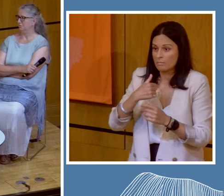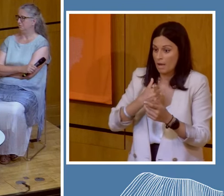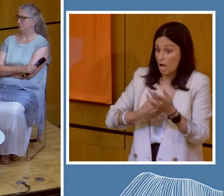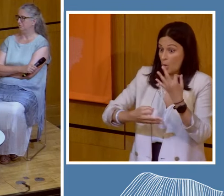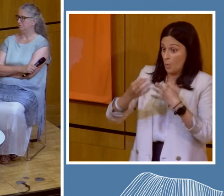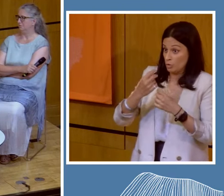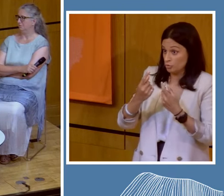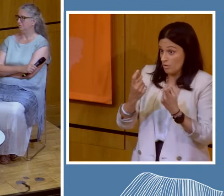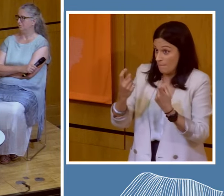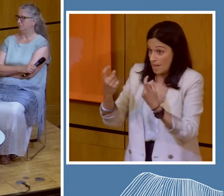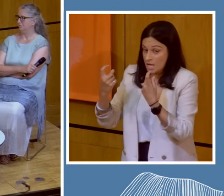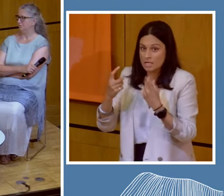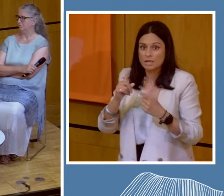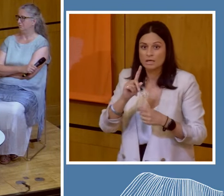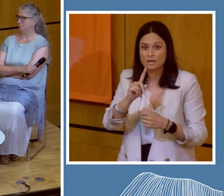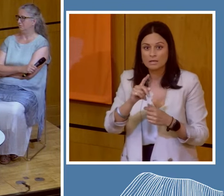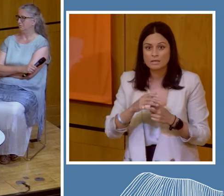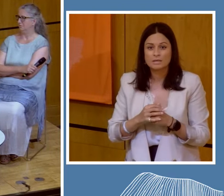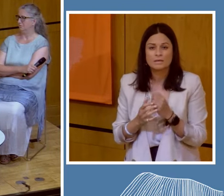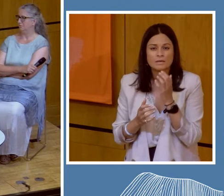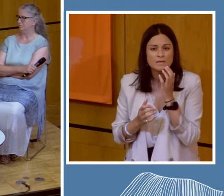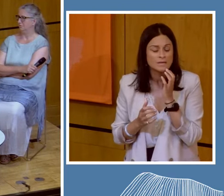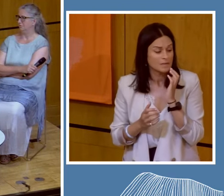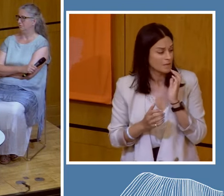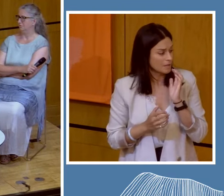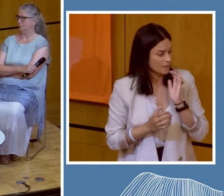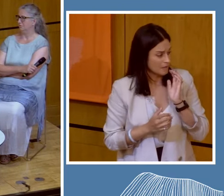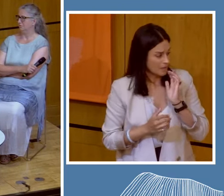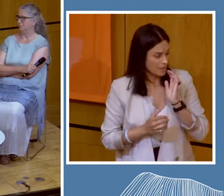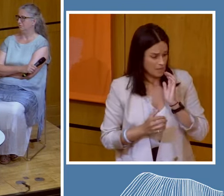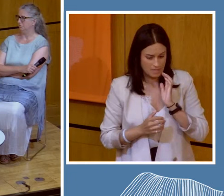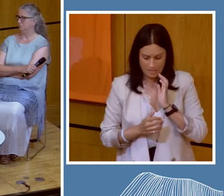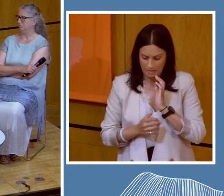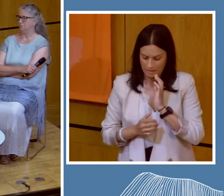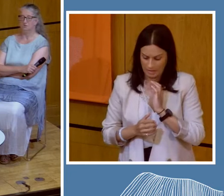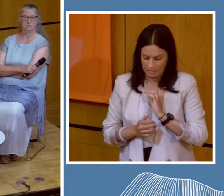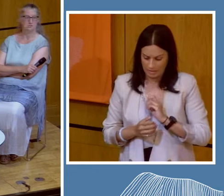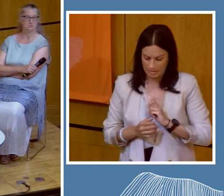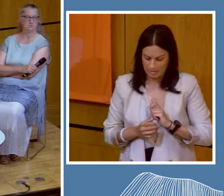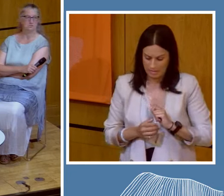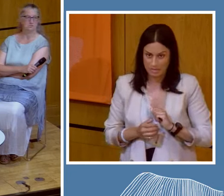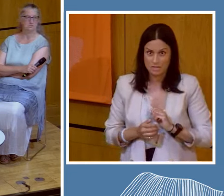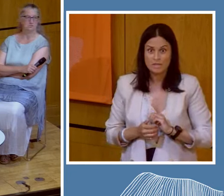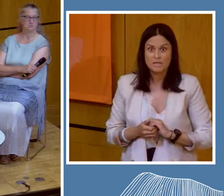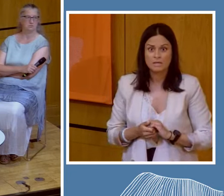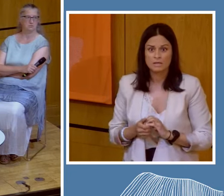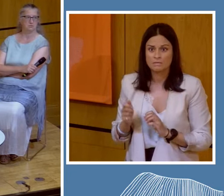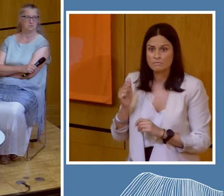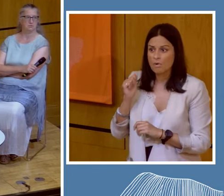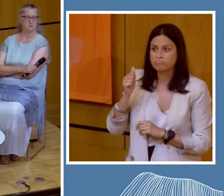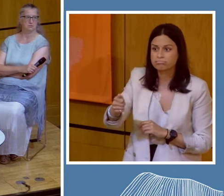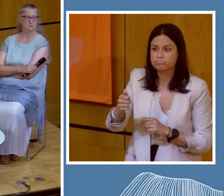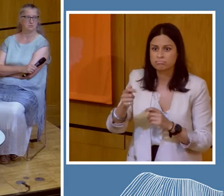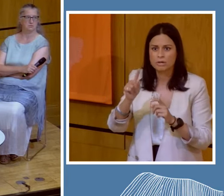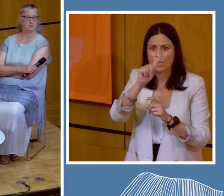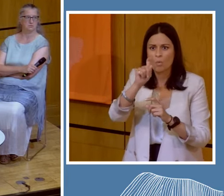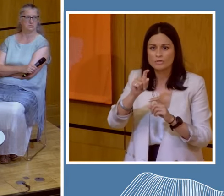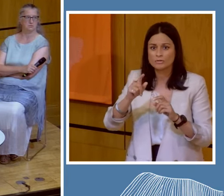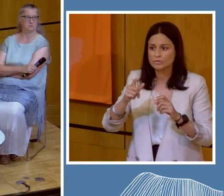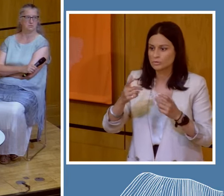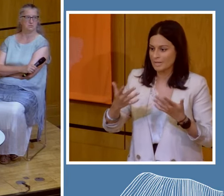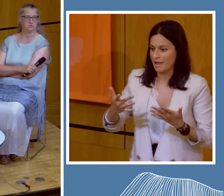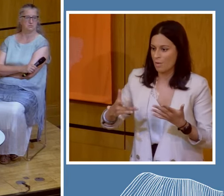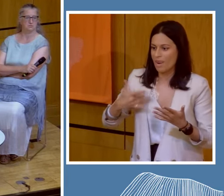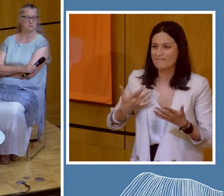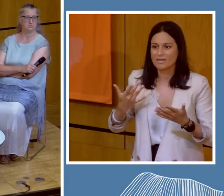question's gone. In international development, for a long time... pressure here. For a long time, the objective was to raise the standard of living.